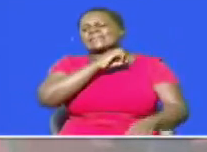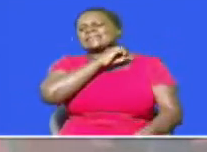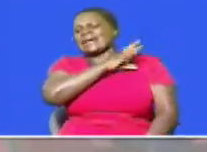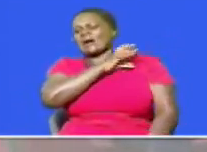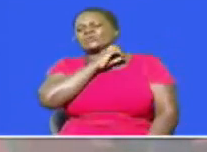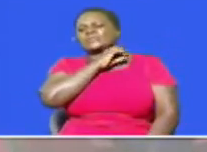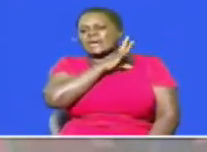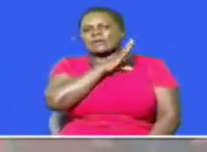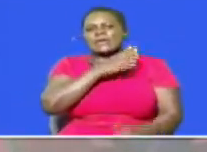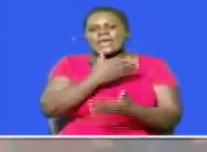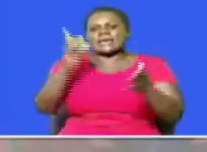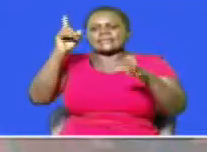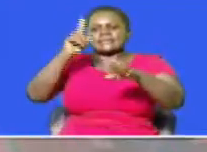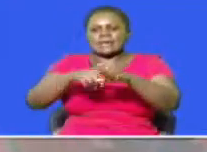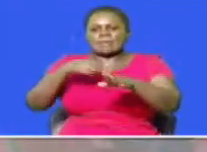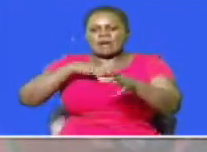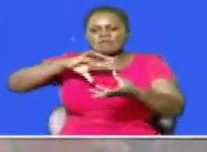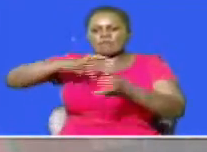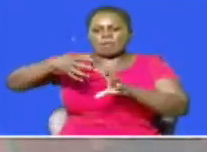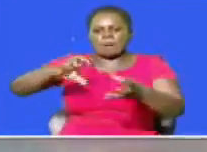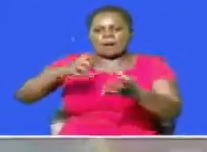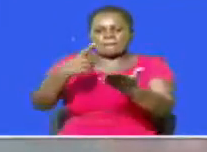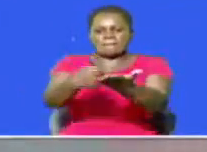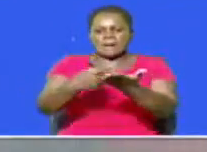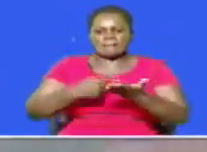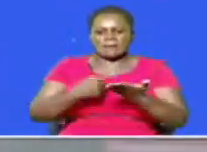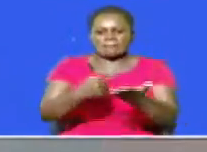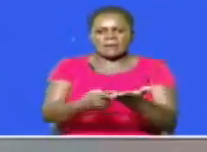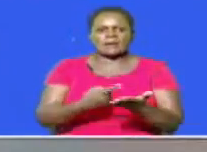match whenever there was a controversial debate